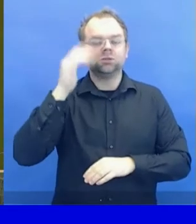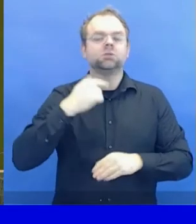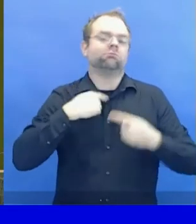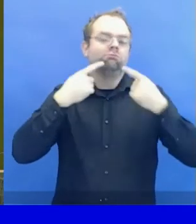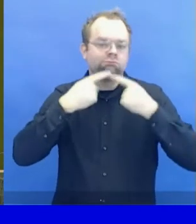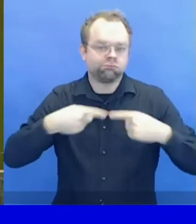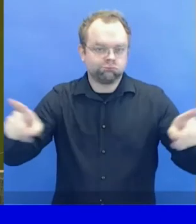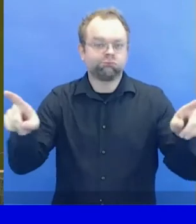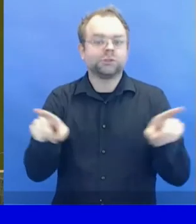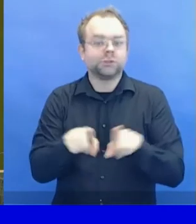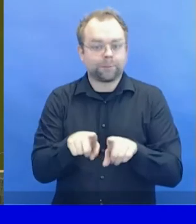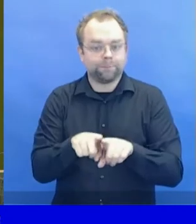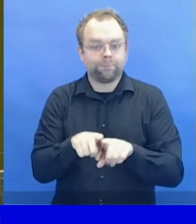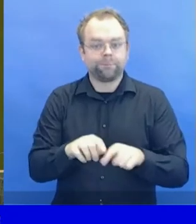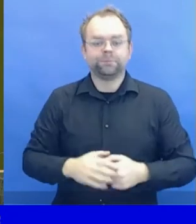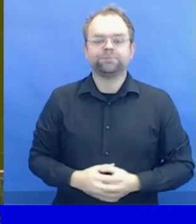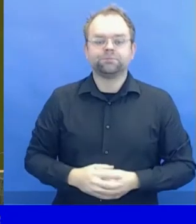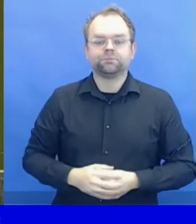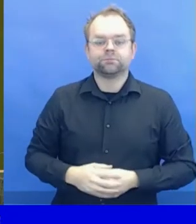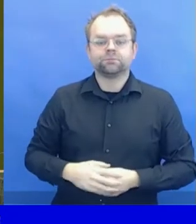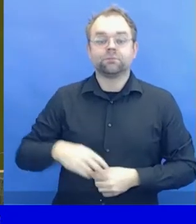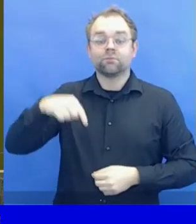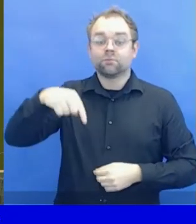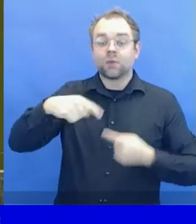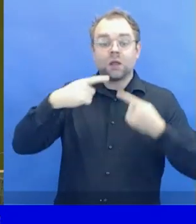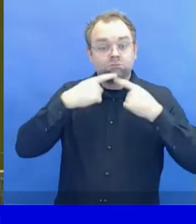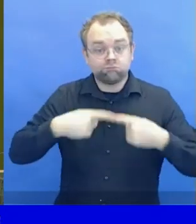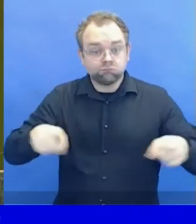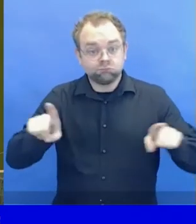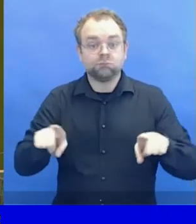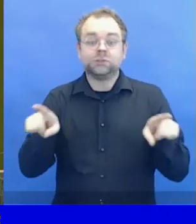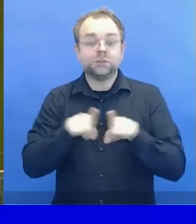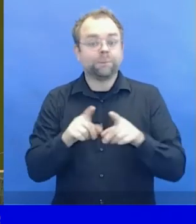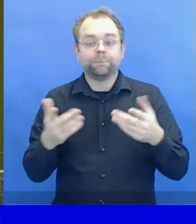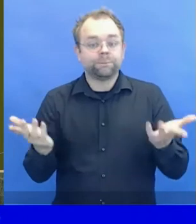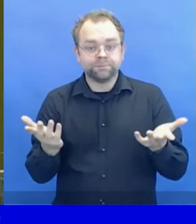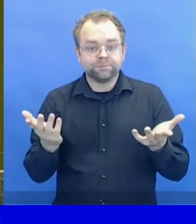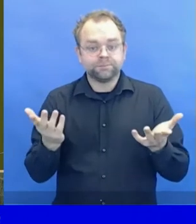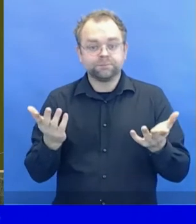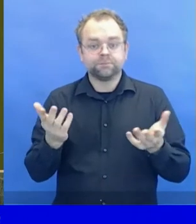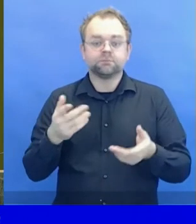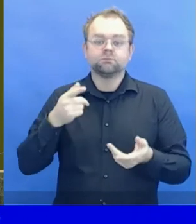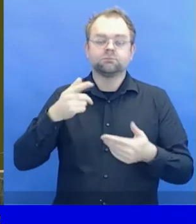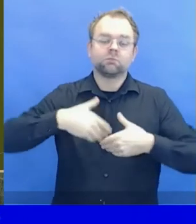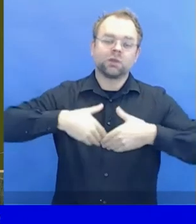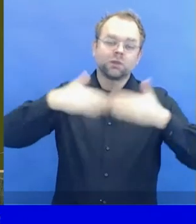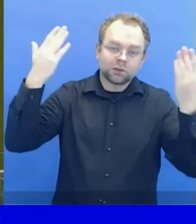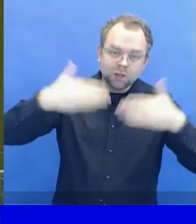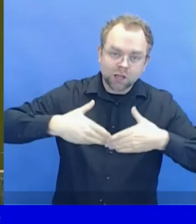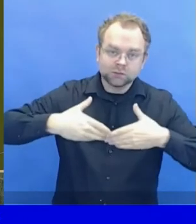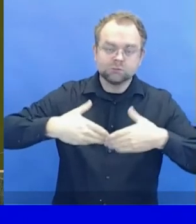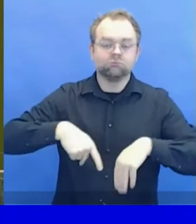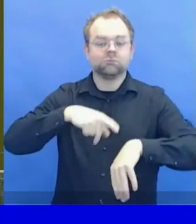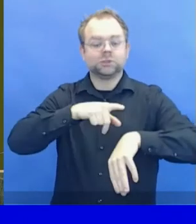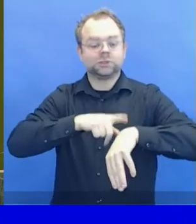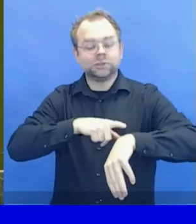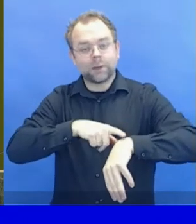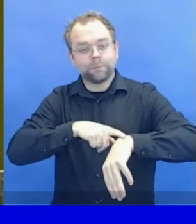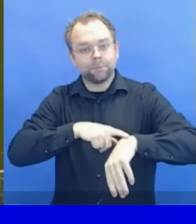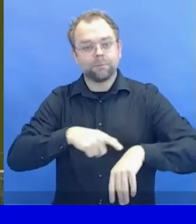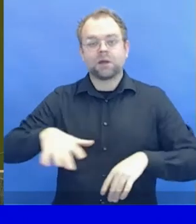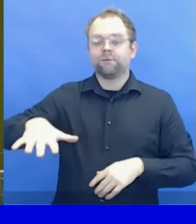needed. I wish to draw attention that Rule 19 of the Rules of Procedure for the Conference of States